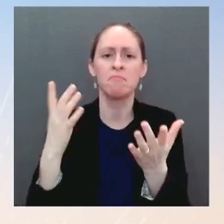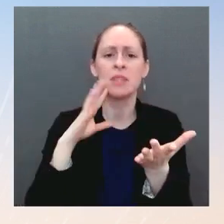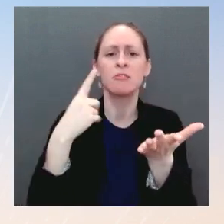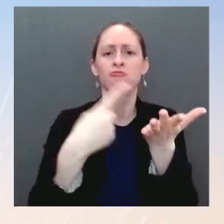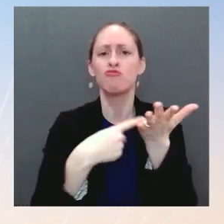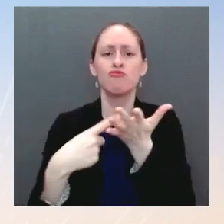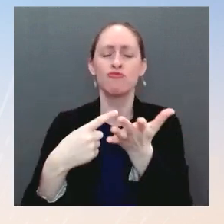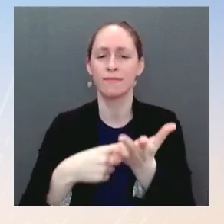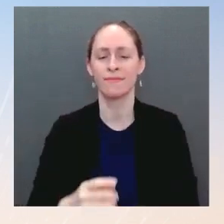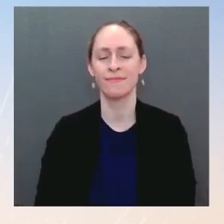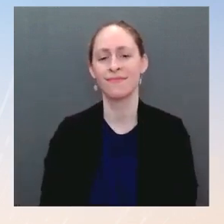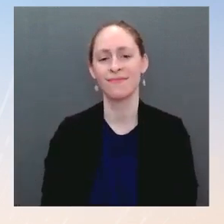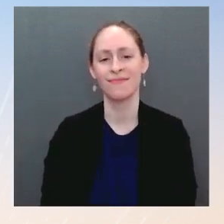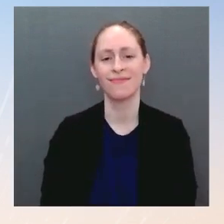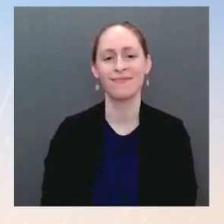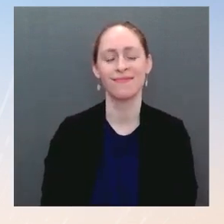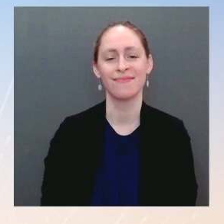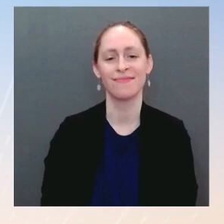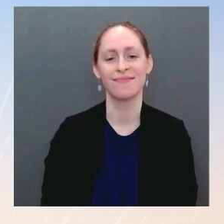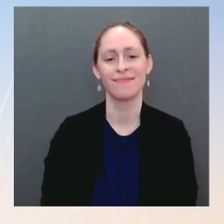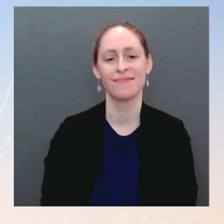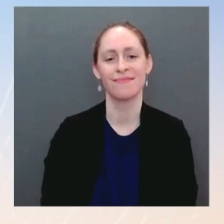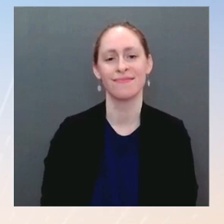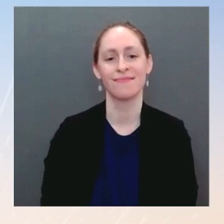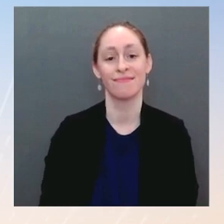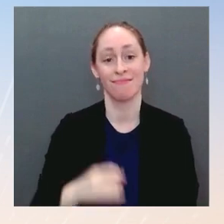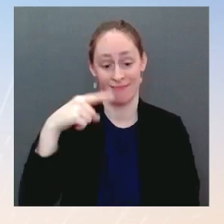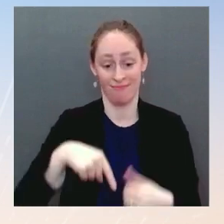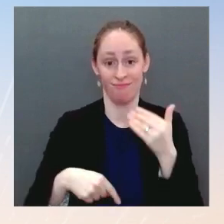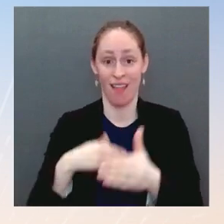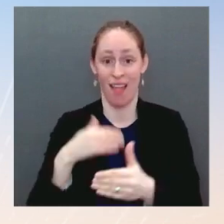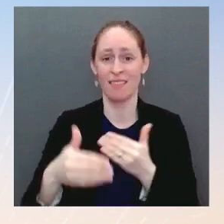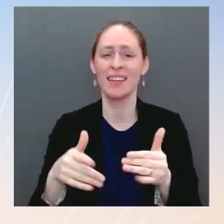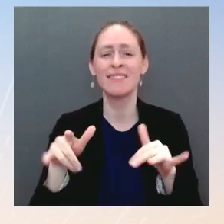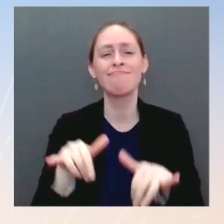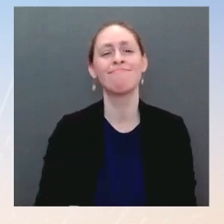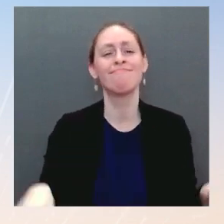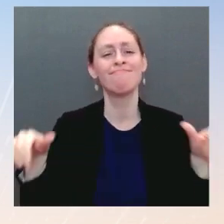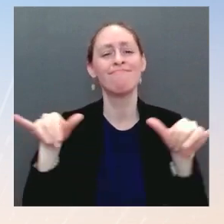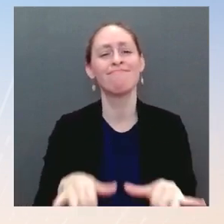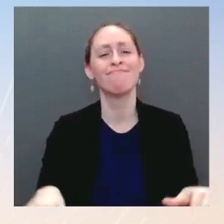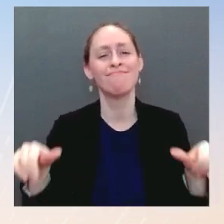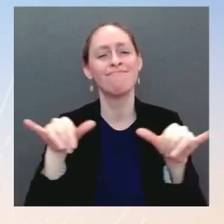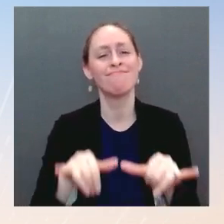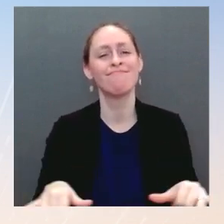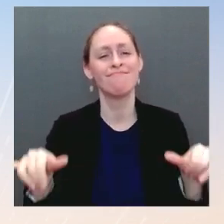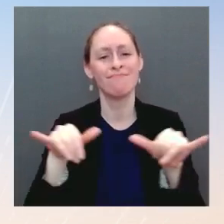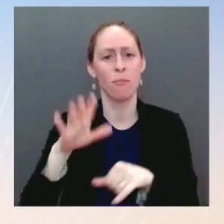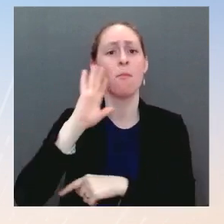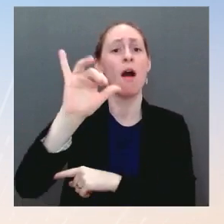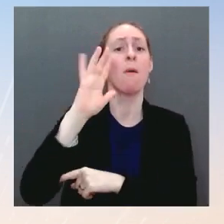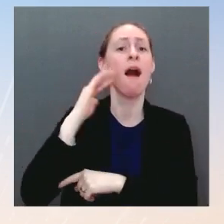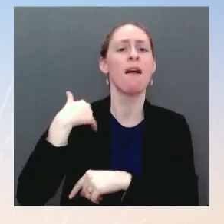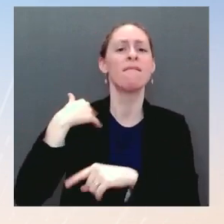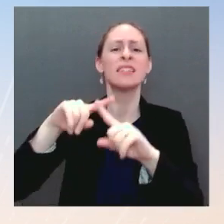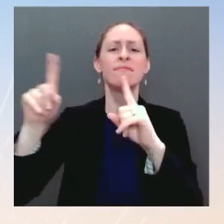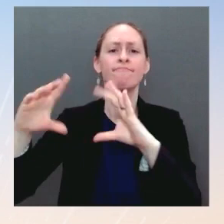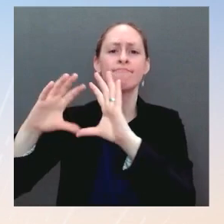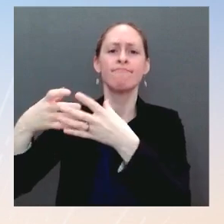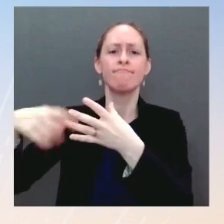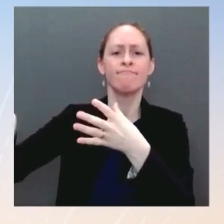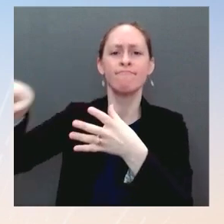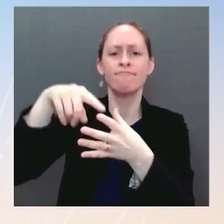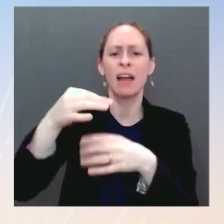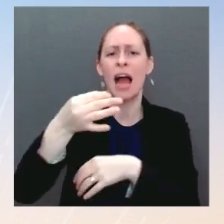we would anticipate bringing in additional expertise from the outside to advise during the confirmation process. Would expect we would have that team in